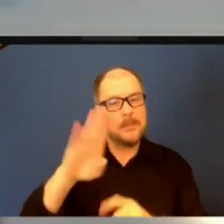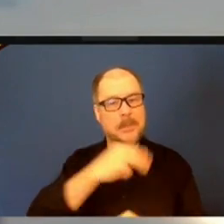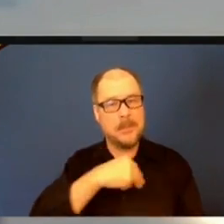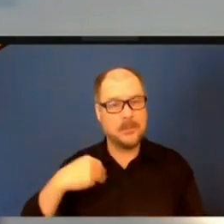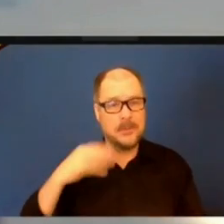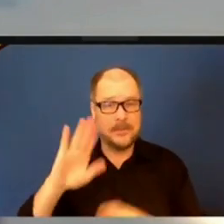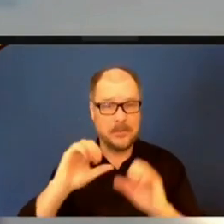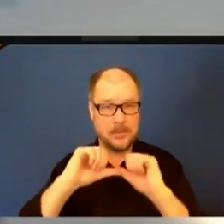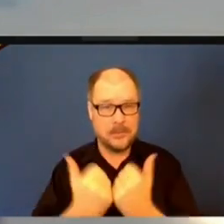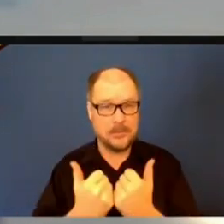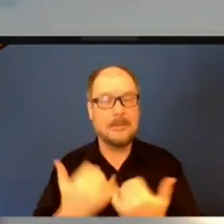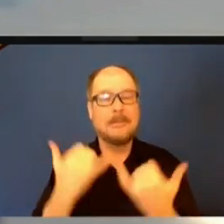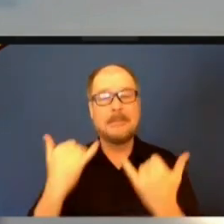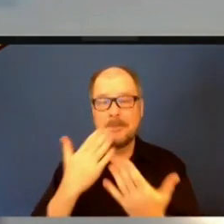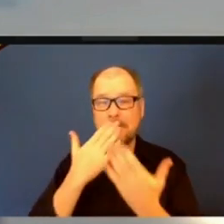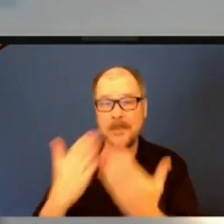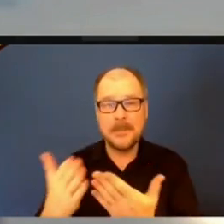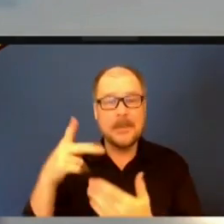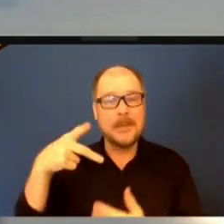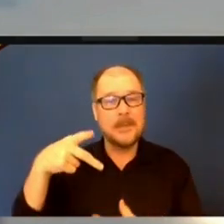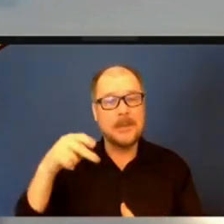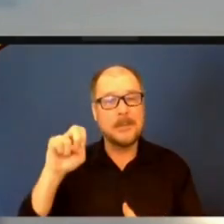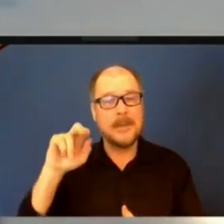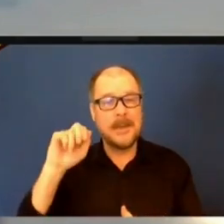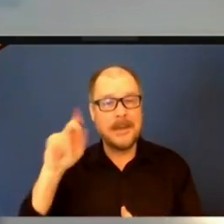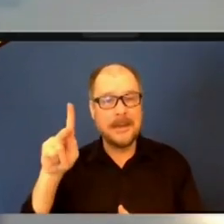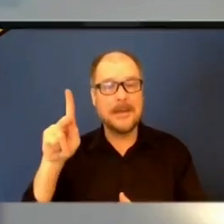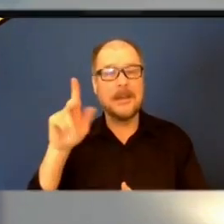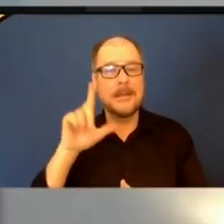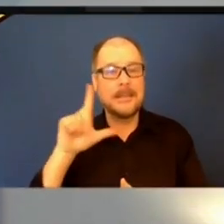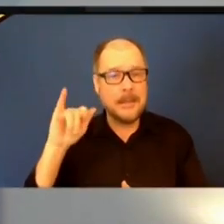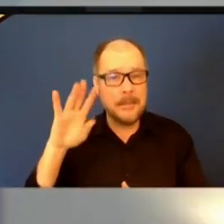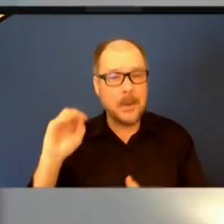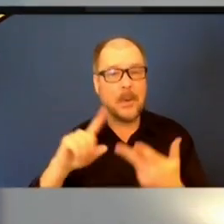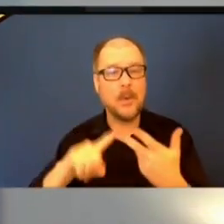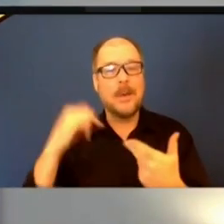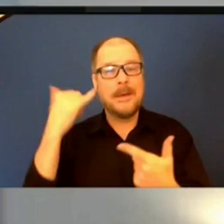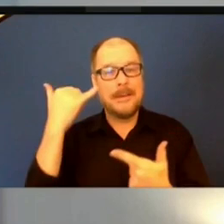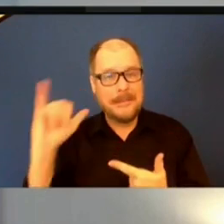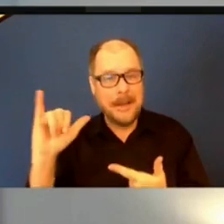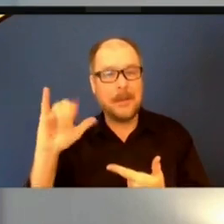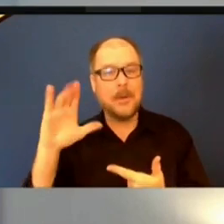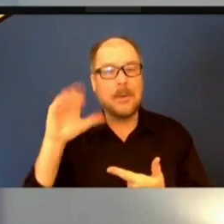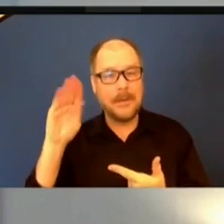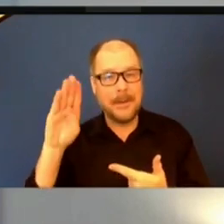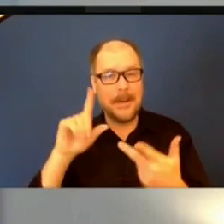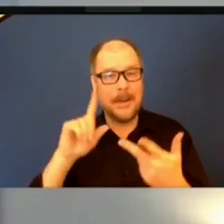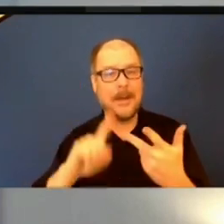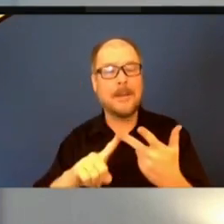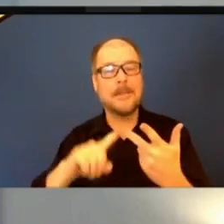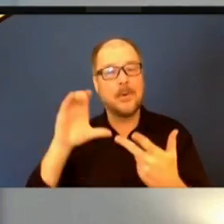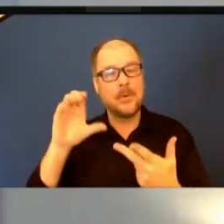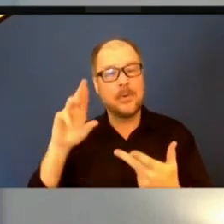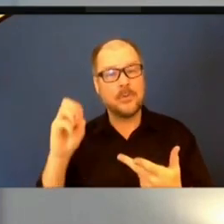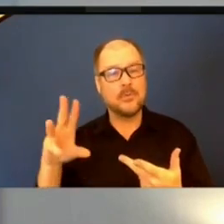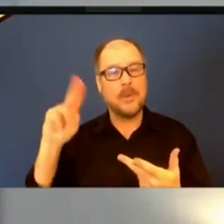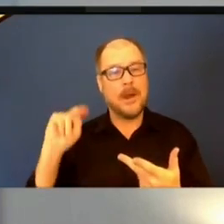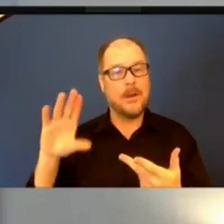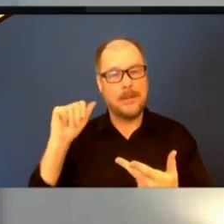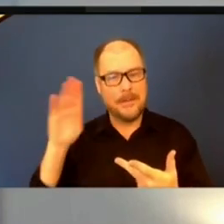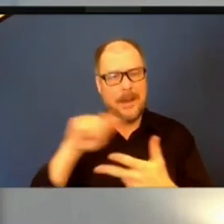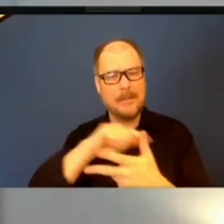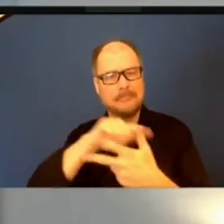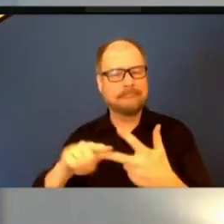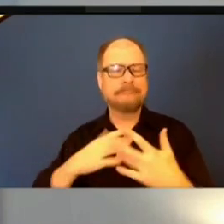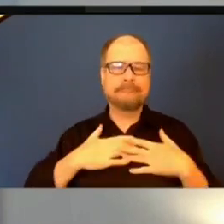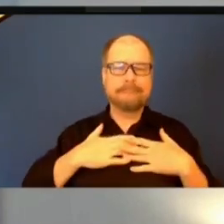With that, I would like to thank Peak Limousine, Yellow Cab, and Crown Cab for their assistance and generosity. Transportation services